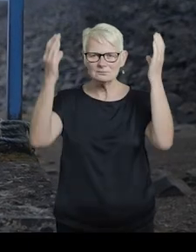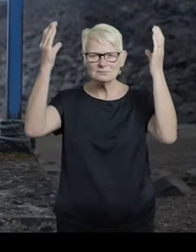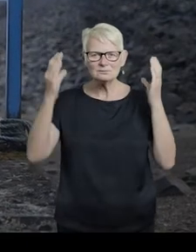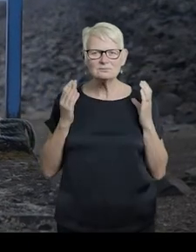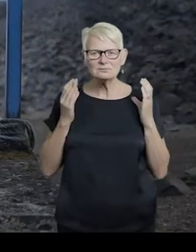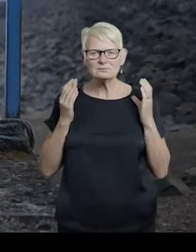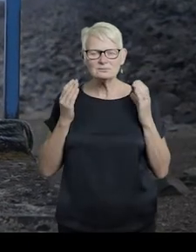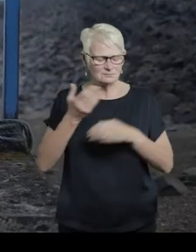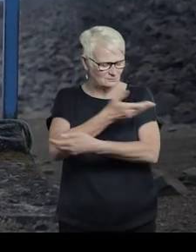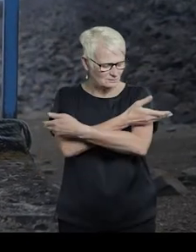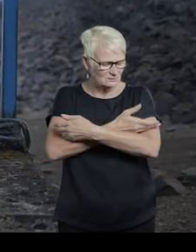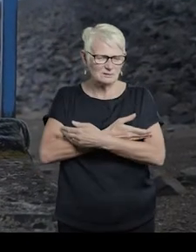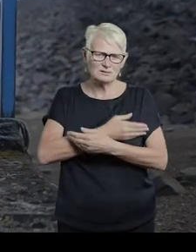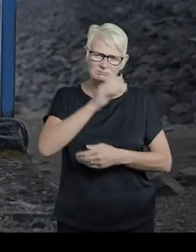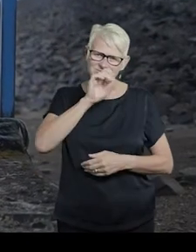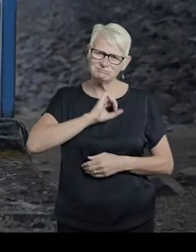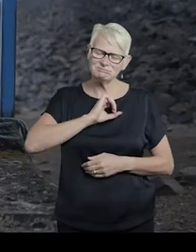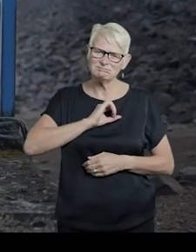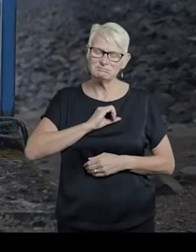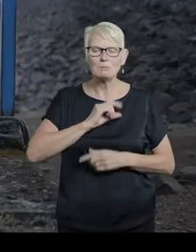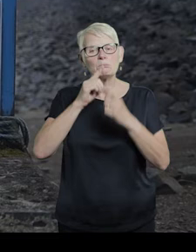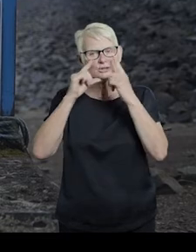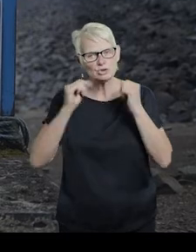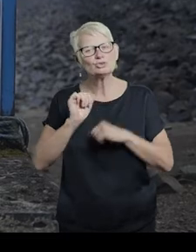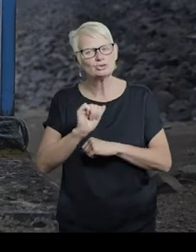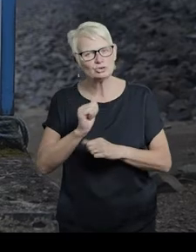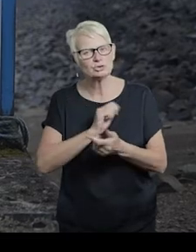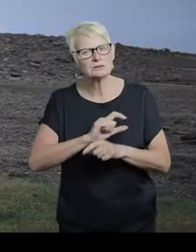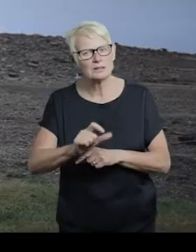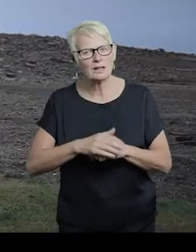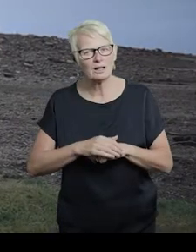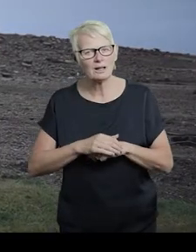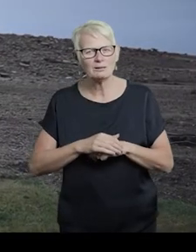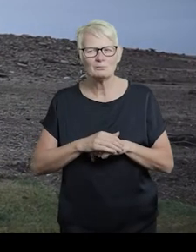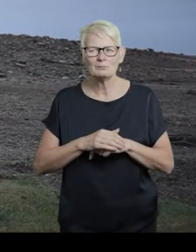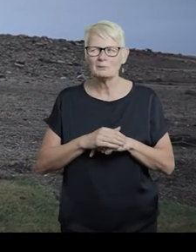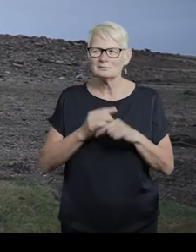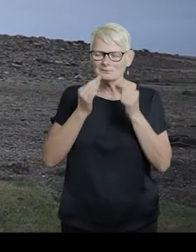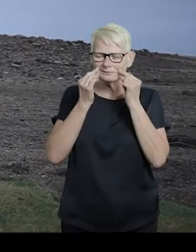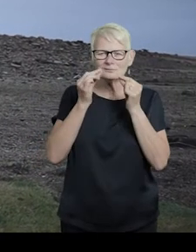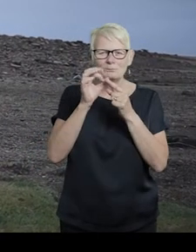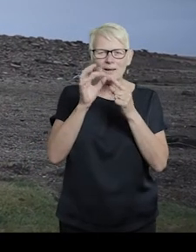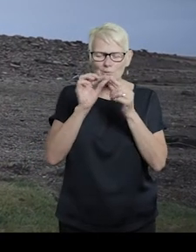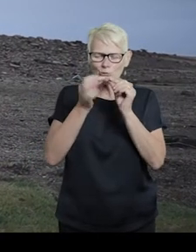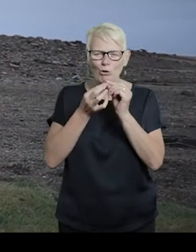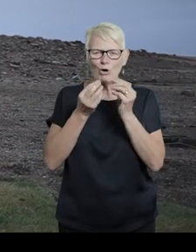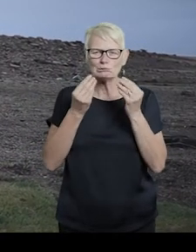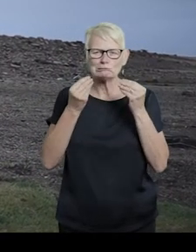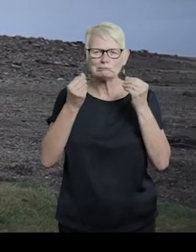A tatty t-shirt. Still got the mustache. Torn. Paper. Crisping.